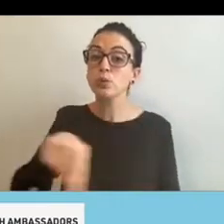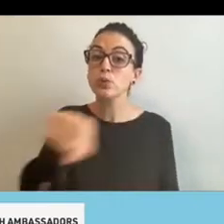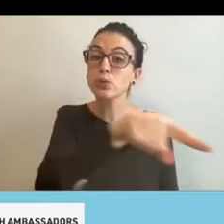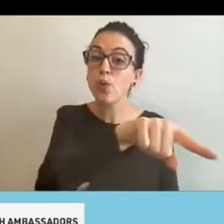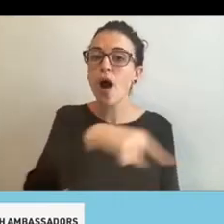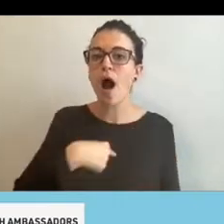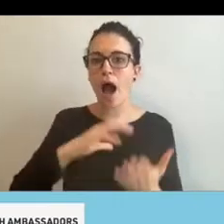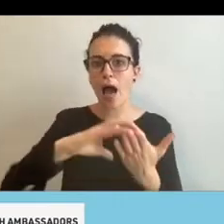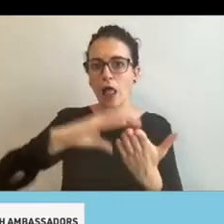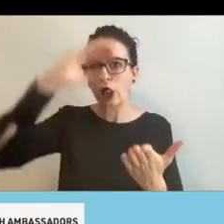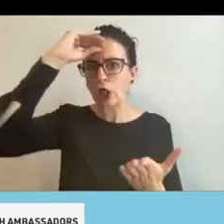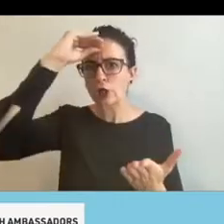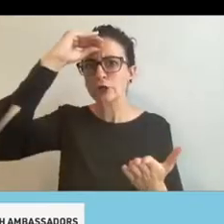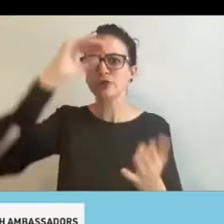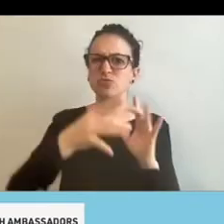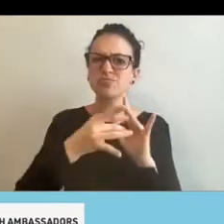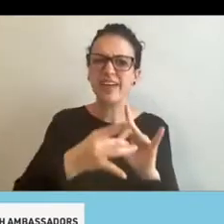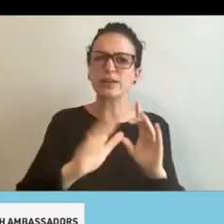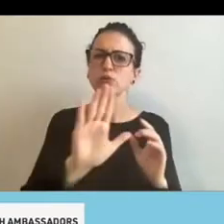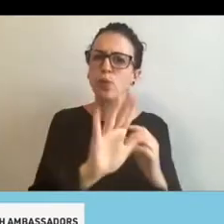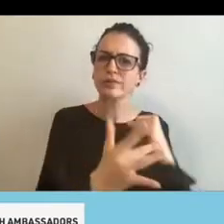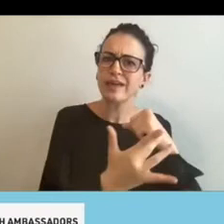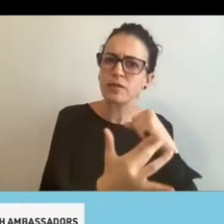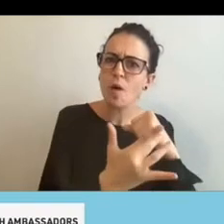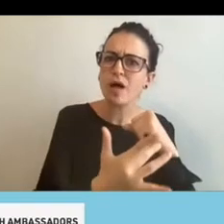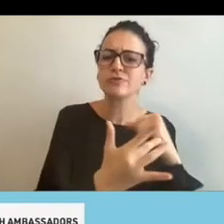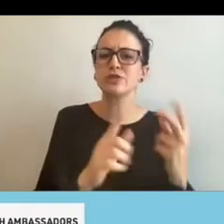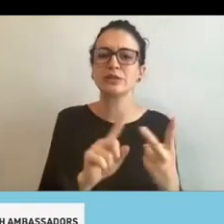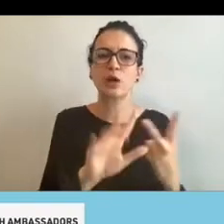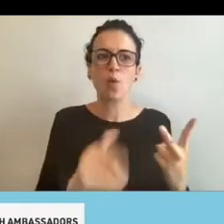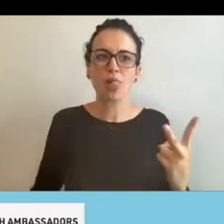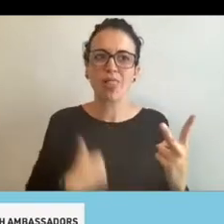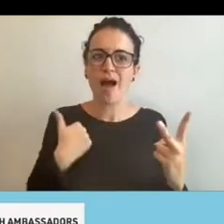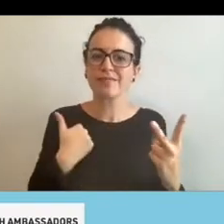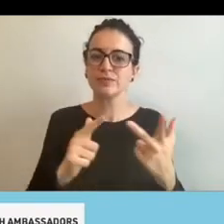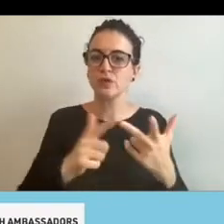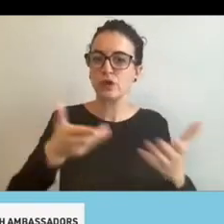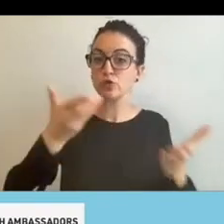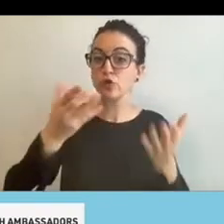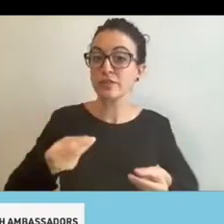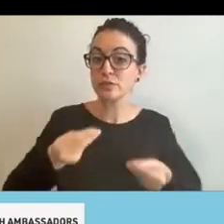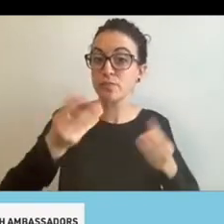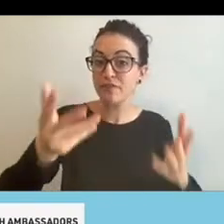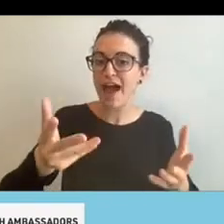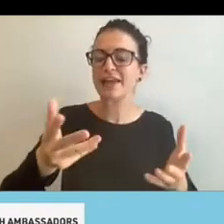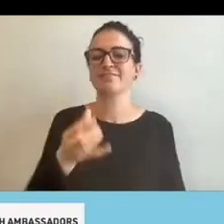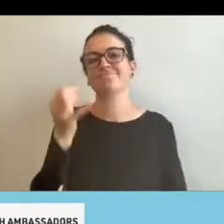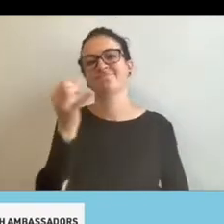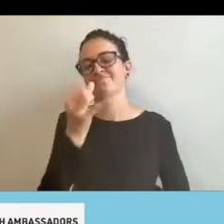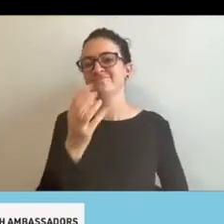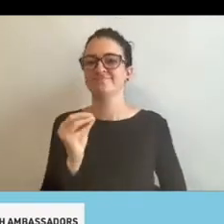technology and about other things in your lives and how services are provided to you. So I, I am absolutely 100% positive that,